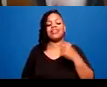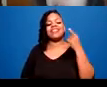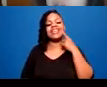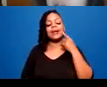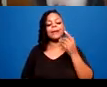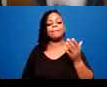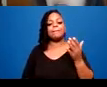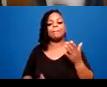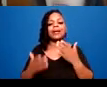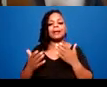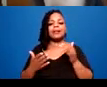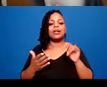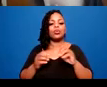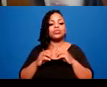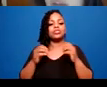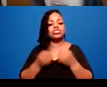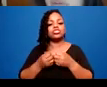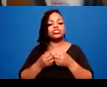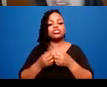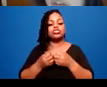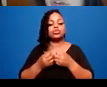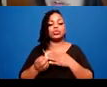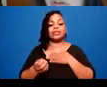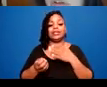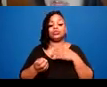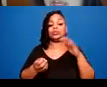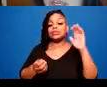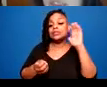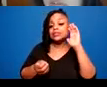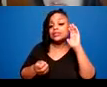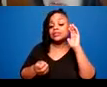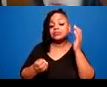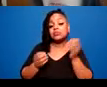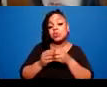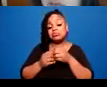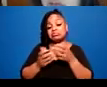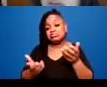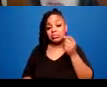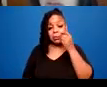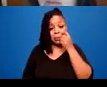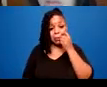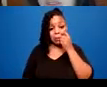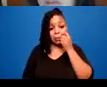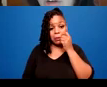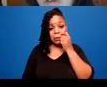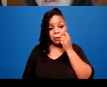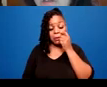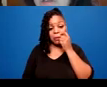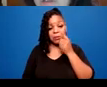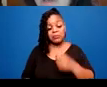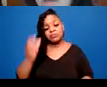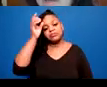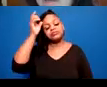else because that is kind of what they do. They intervene when something is not